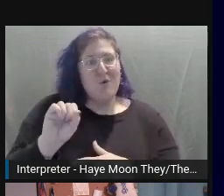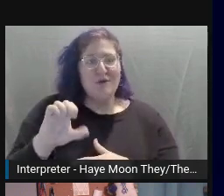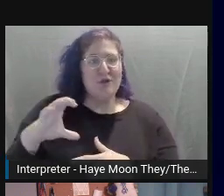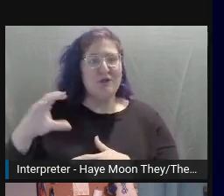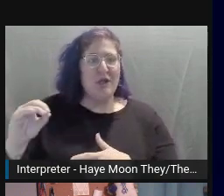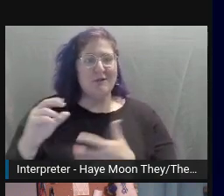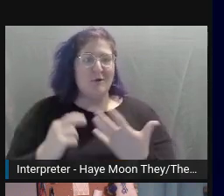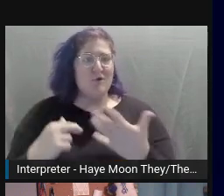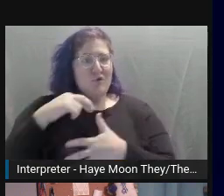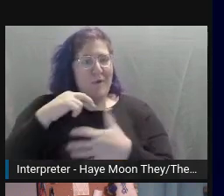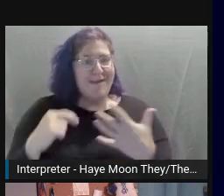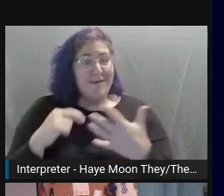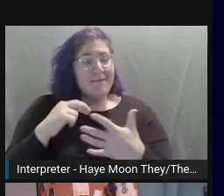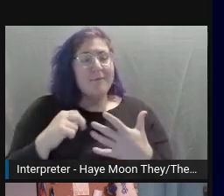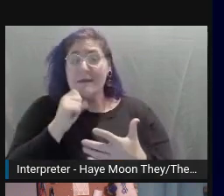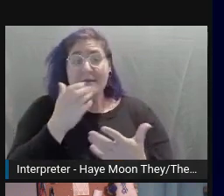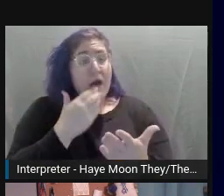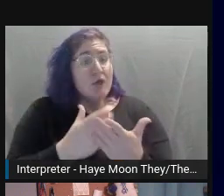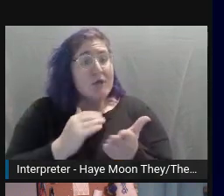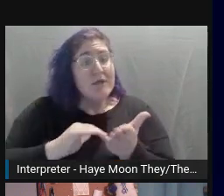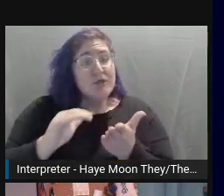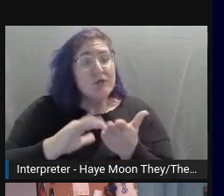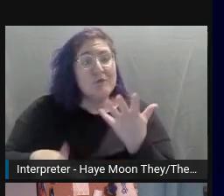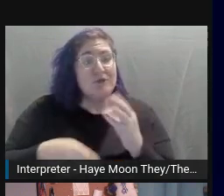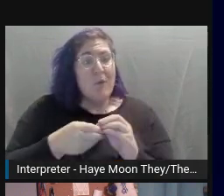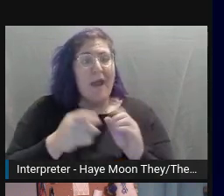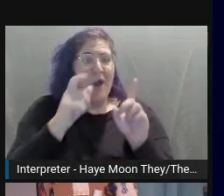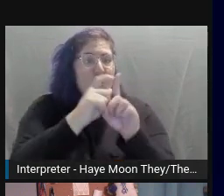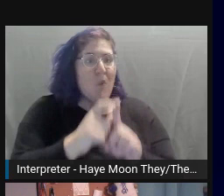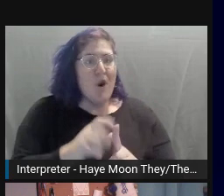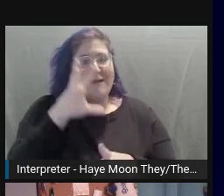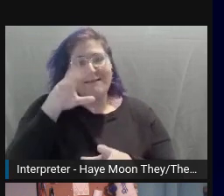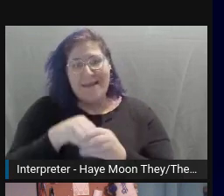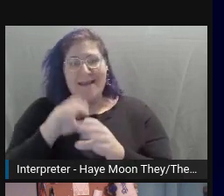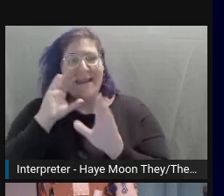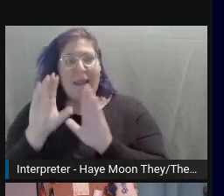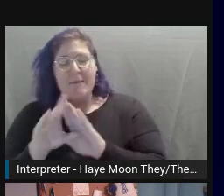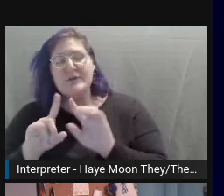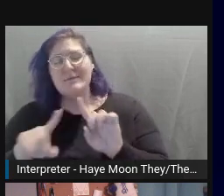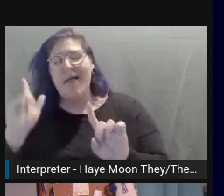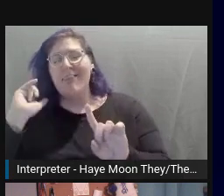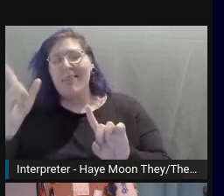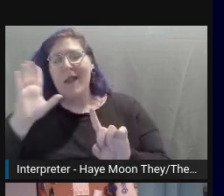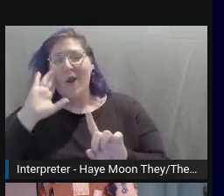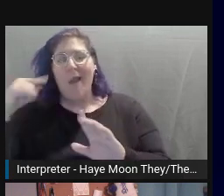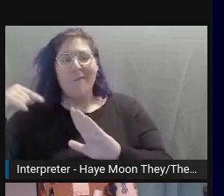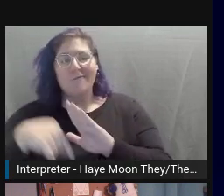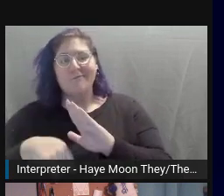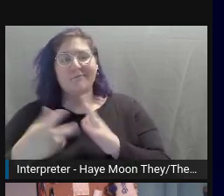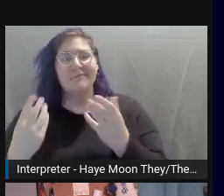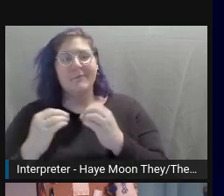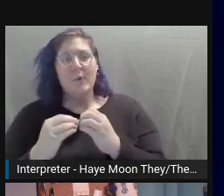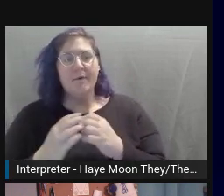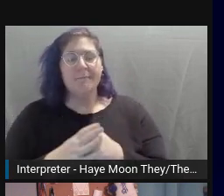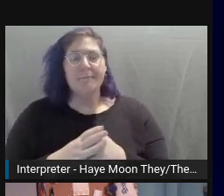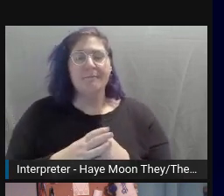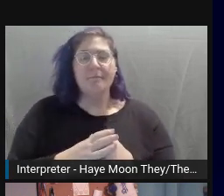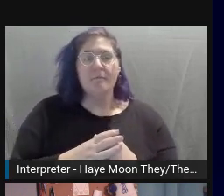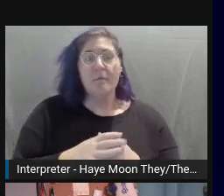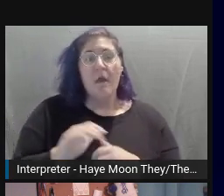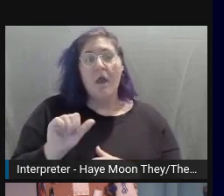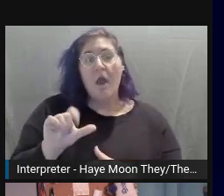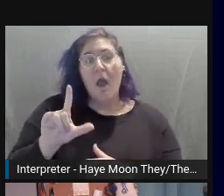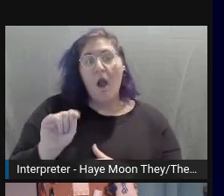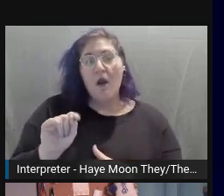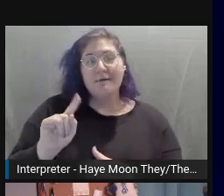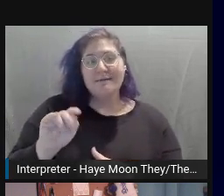It's also not a good excuse to continue putting words in images, but we will elaborate on that a little bit more later. Alt text is